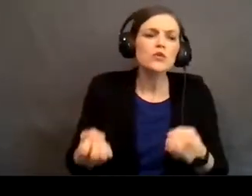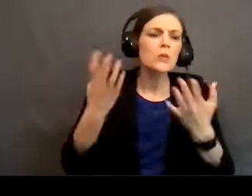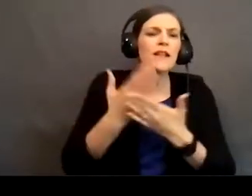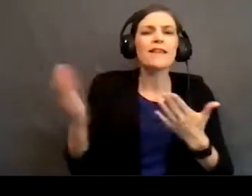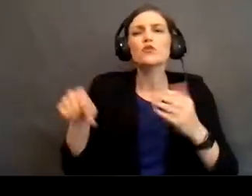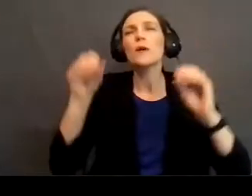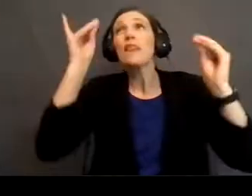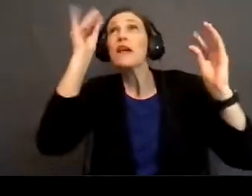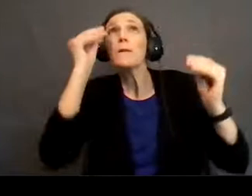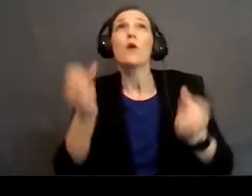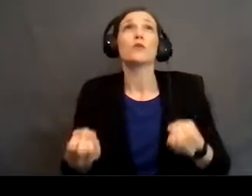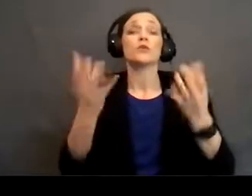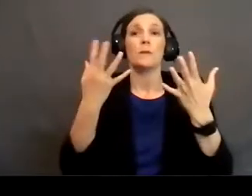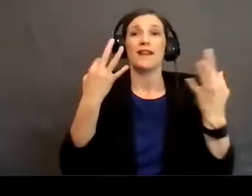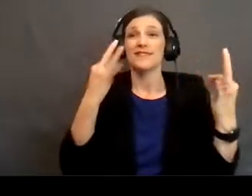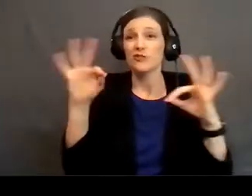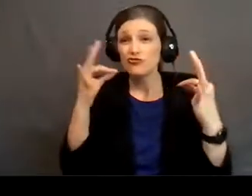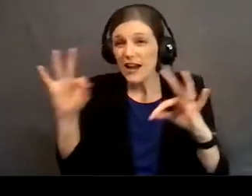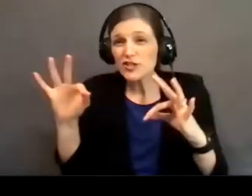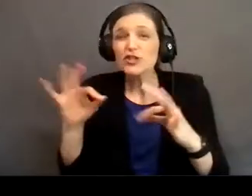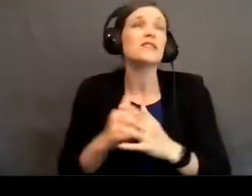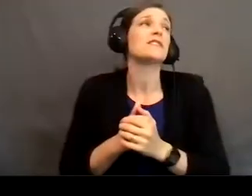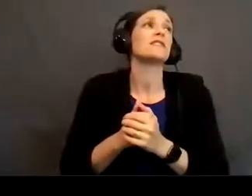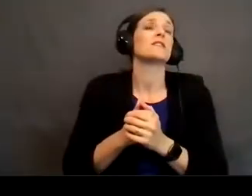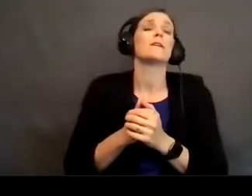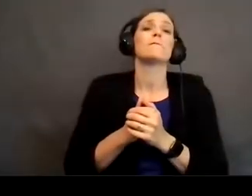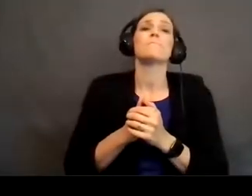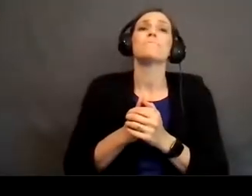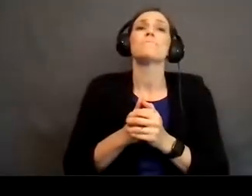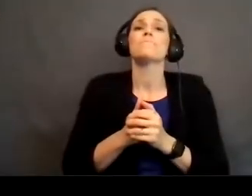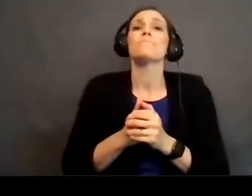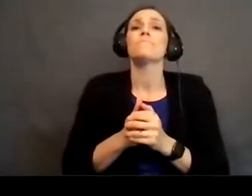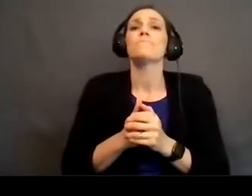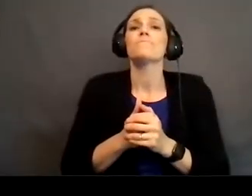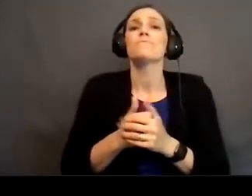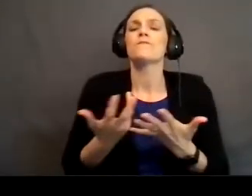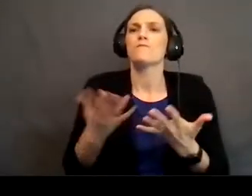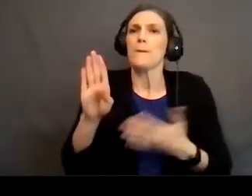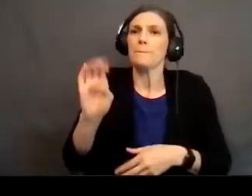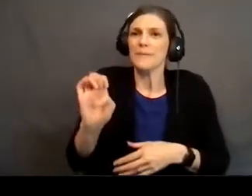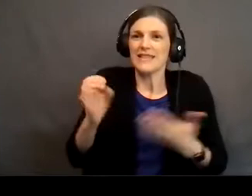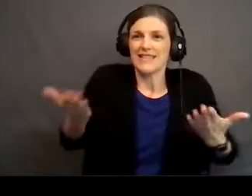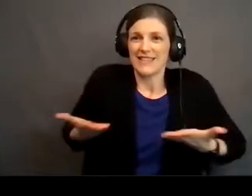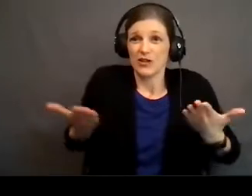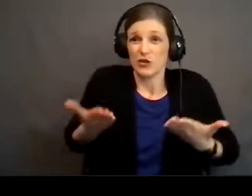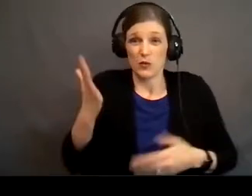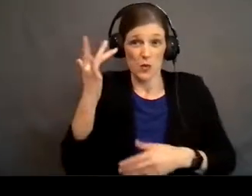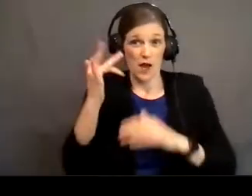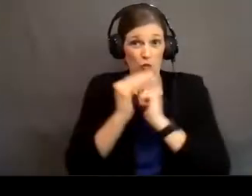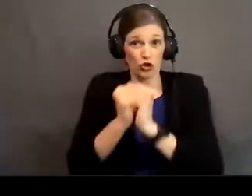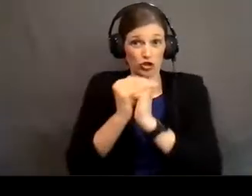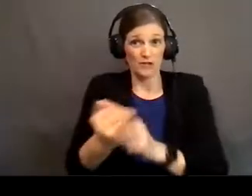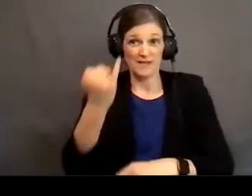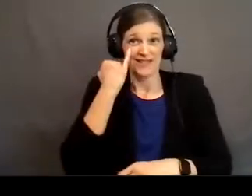could be thinking about, so many distractions in this world. But be here. Because worship, if we are to